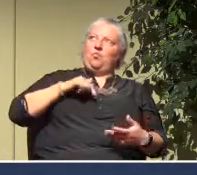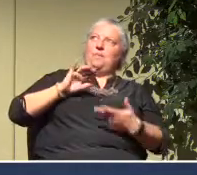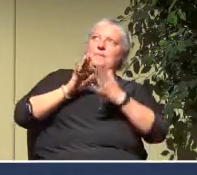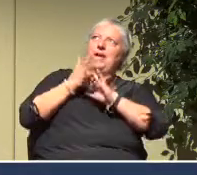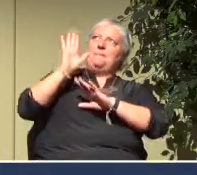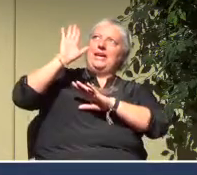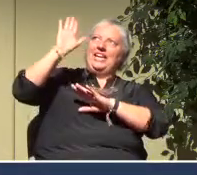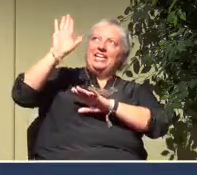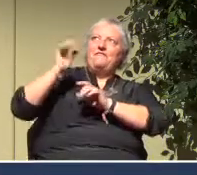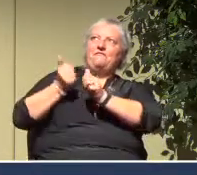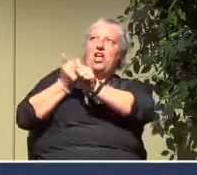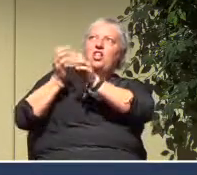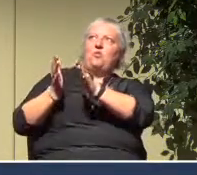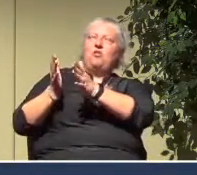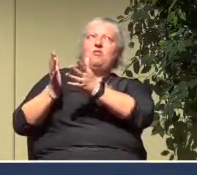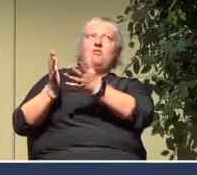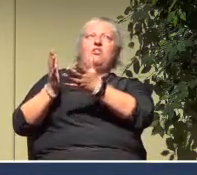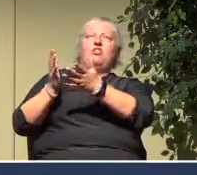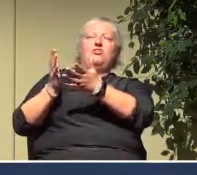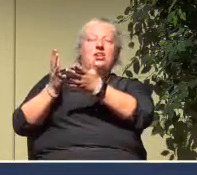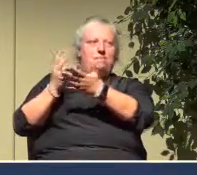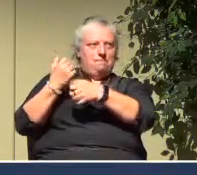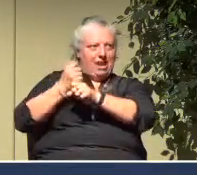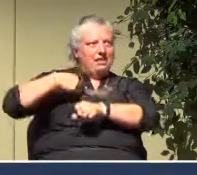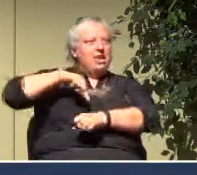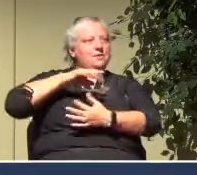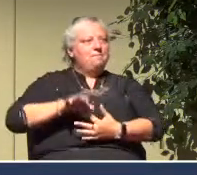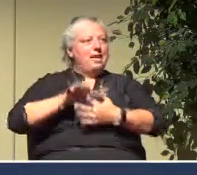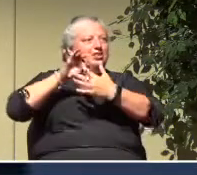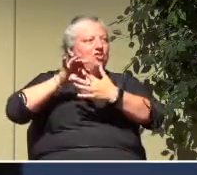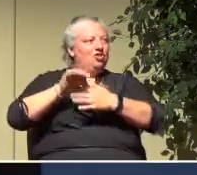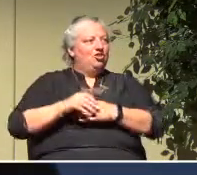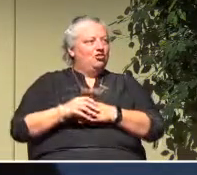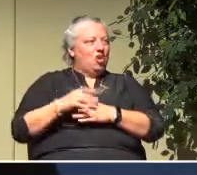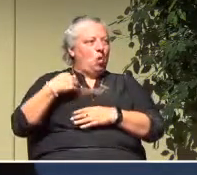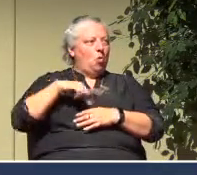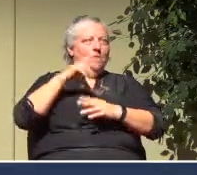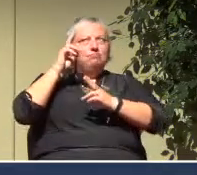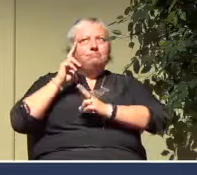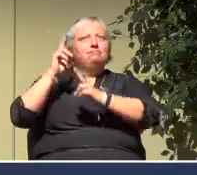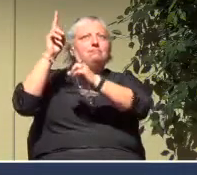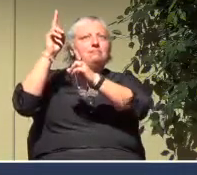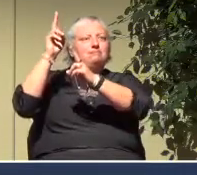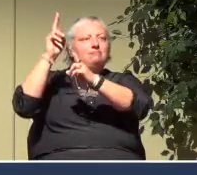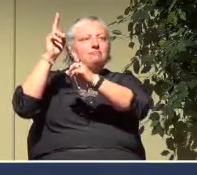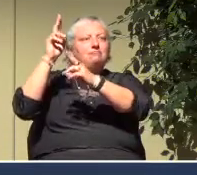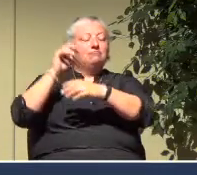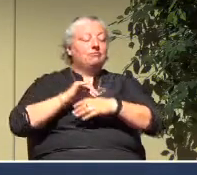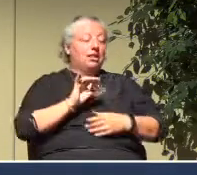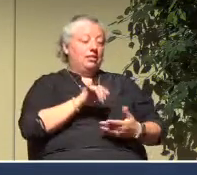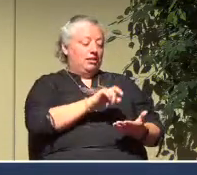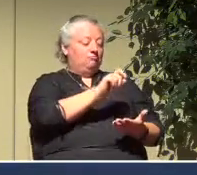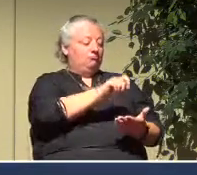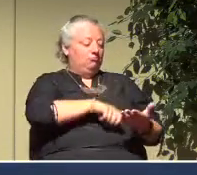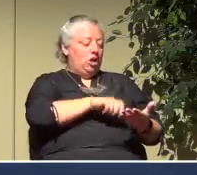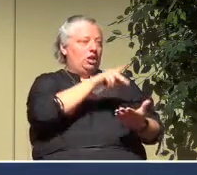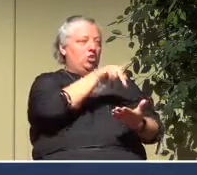so, together, we extol him. And that's what's there in Psalm 145.